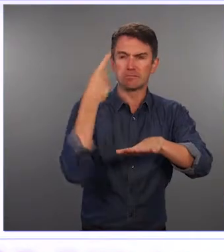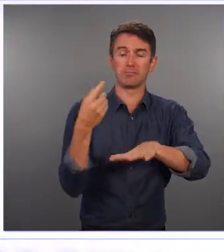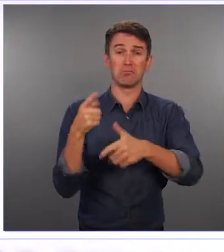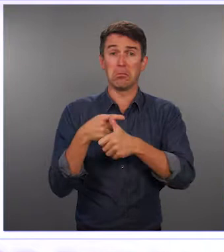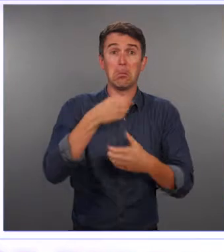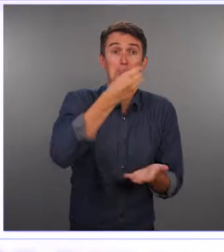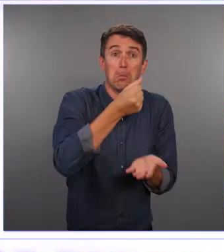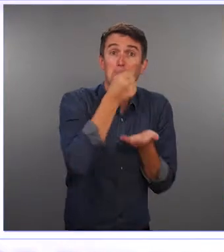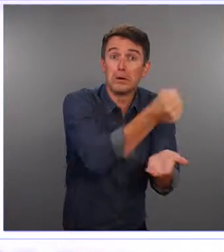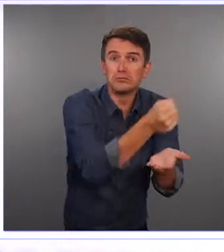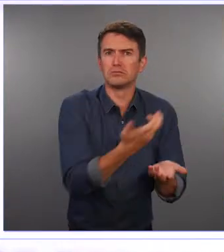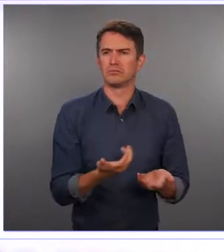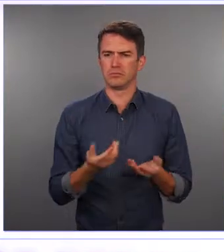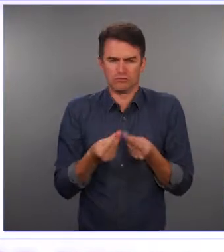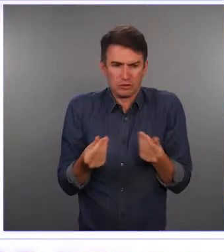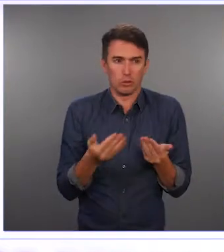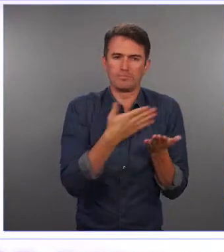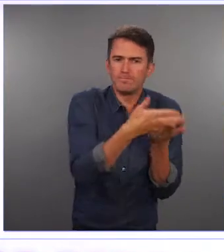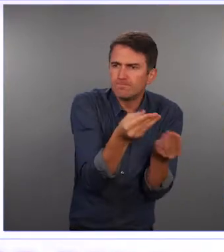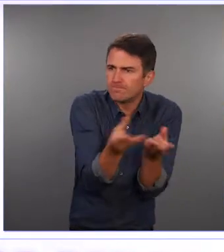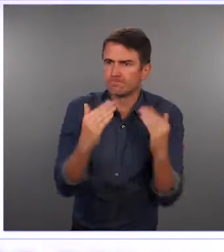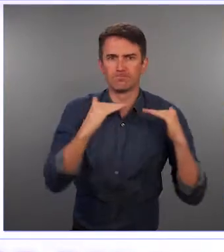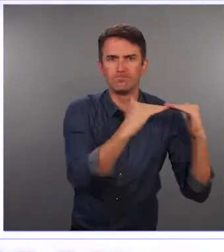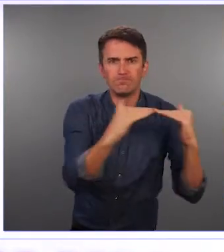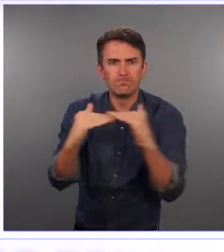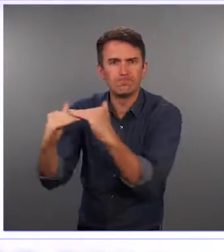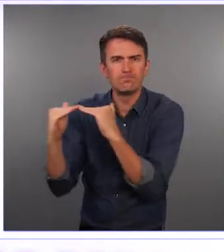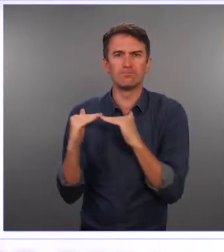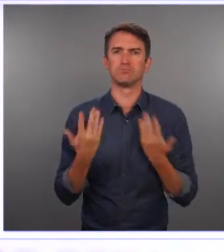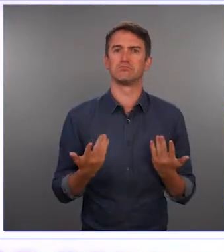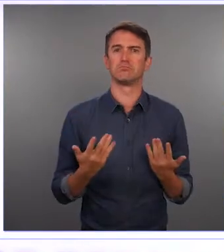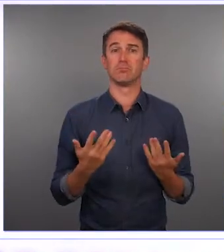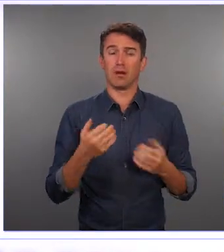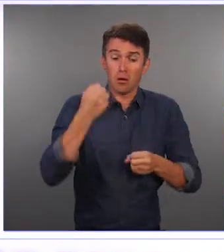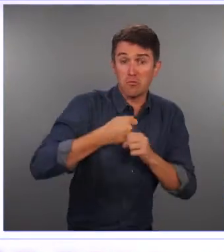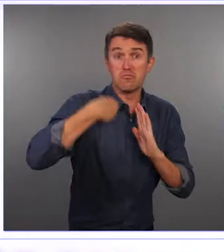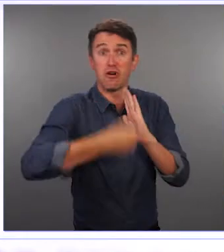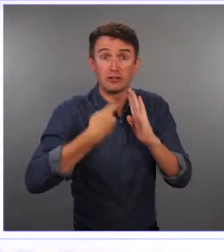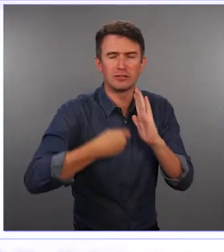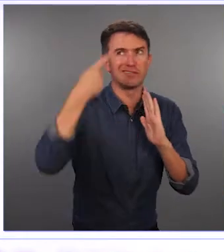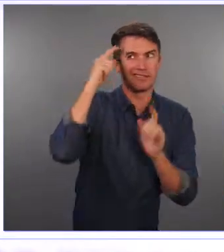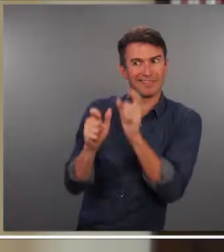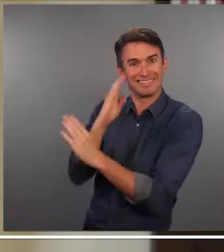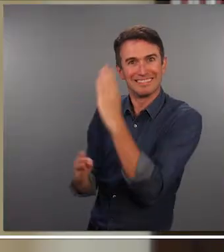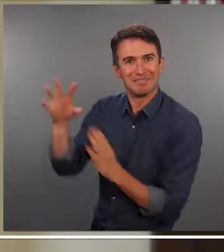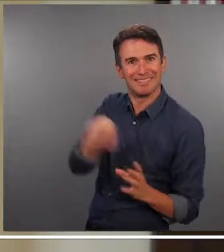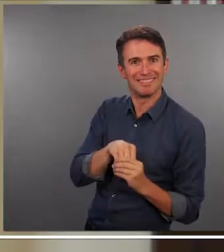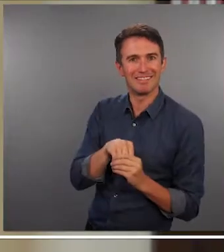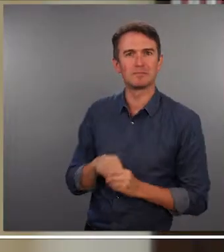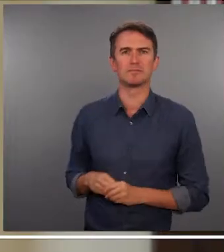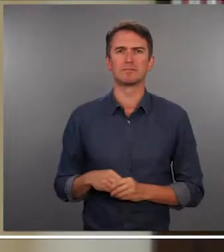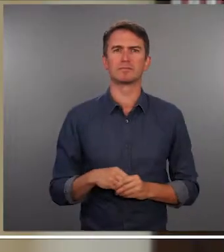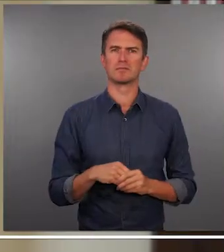terms of budgeting in terms of resource allocation around that activity focusing on personal instabilities It should not